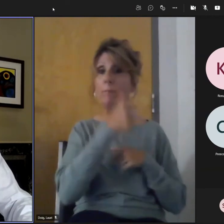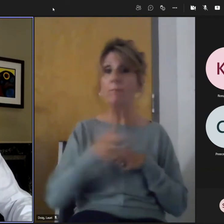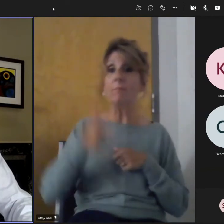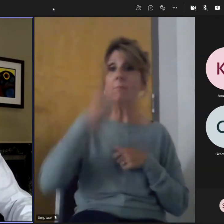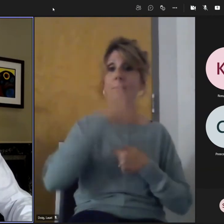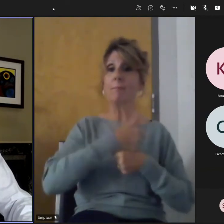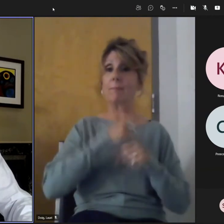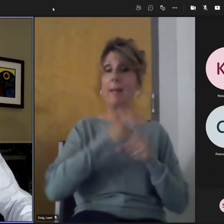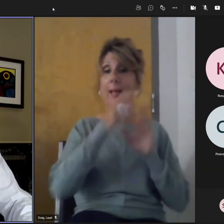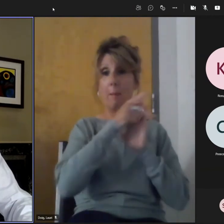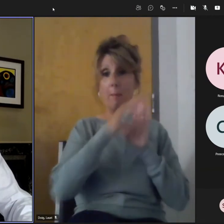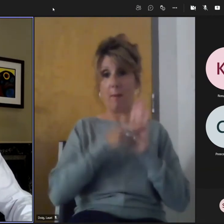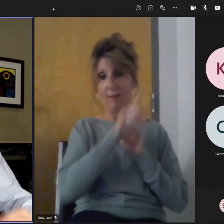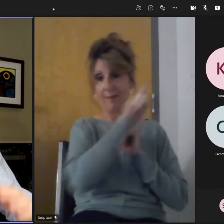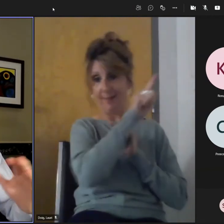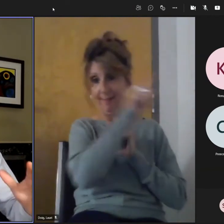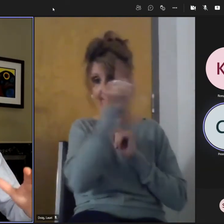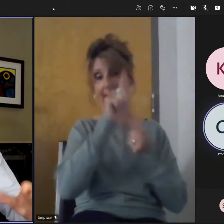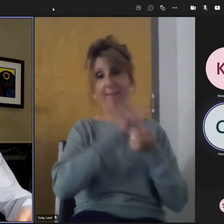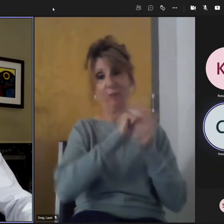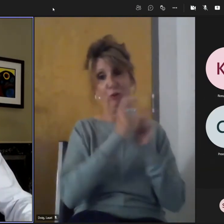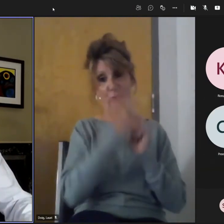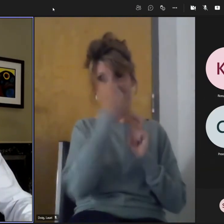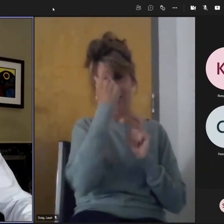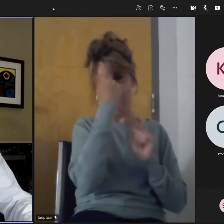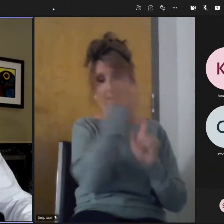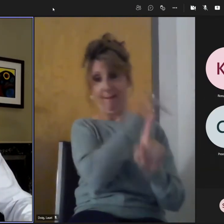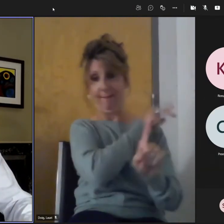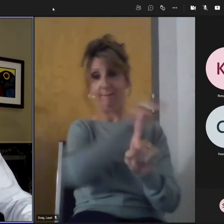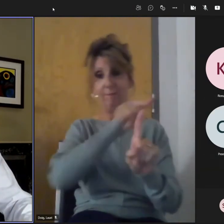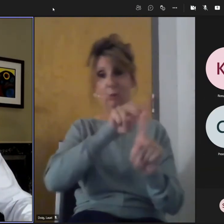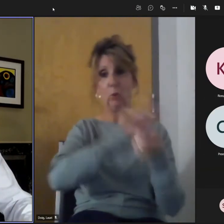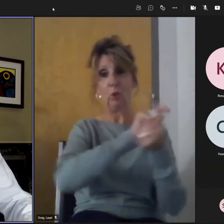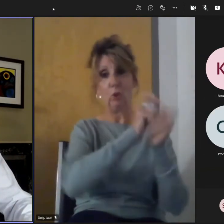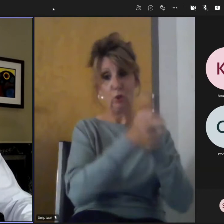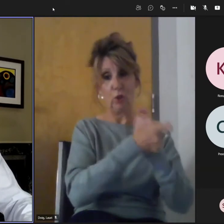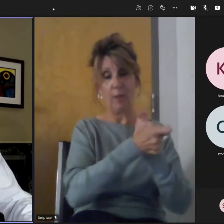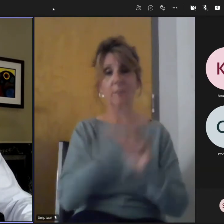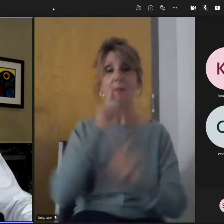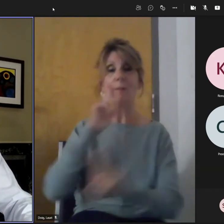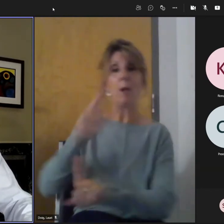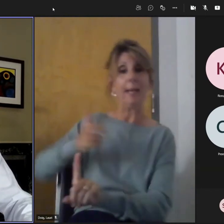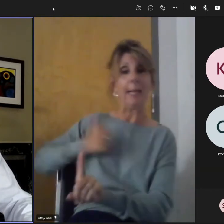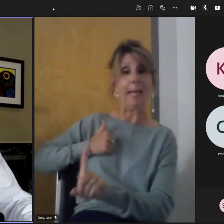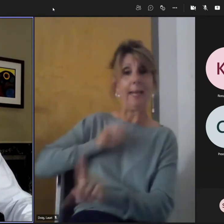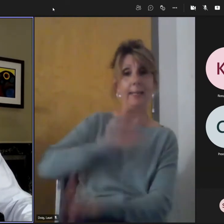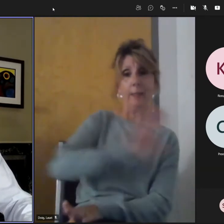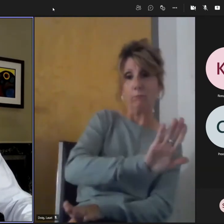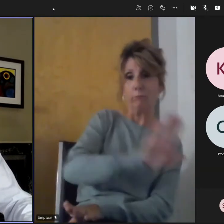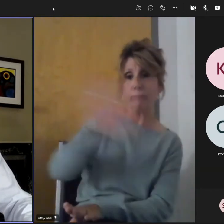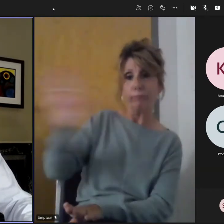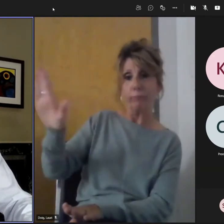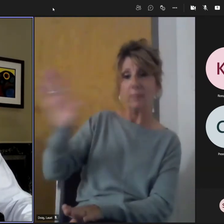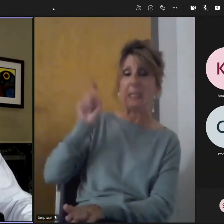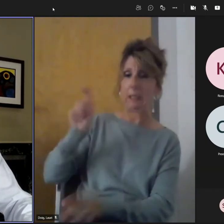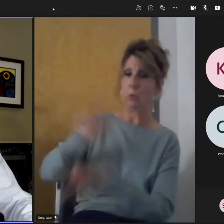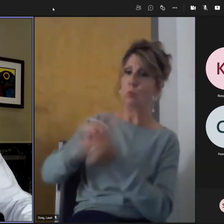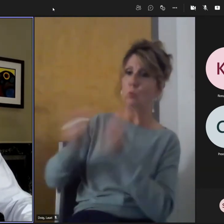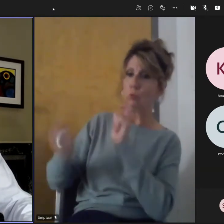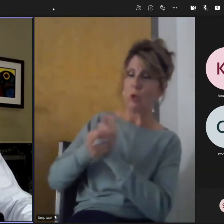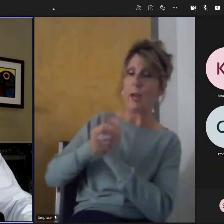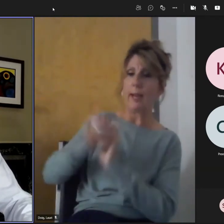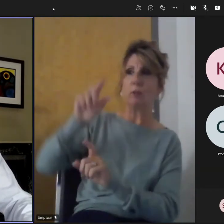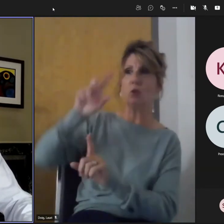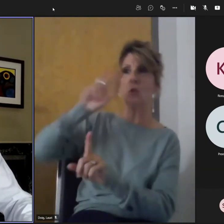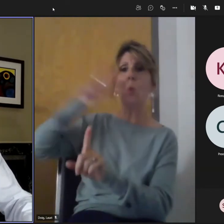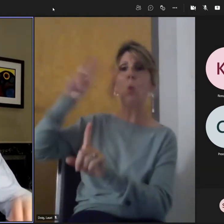always a big problem all over Canada, which if we stick there right now, we've got to see some changes that same. So I think this